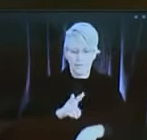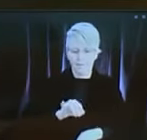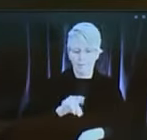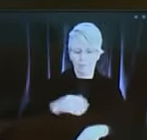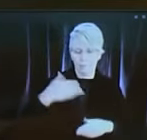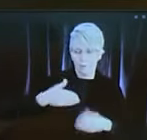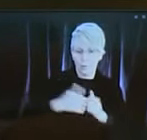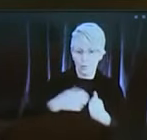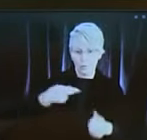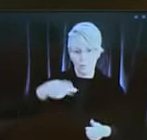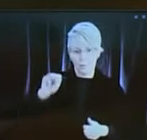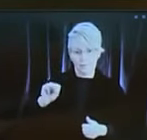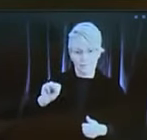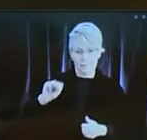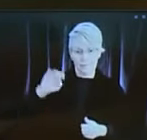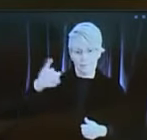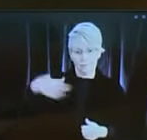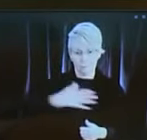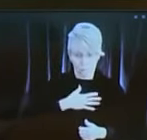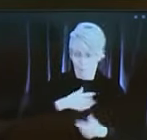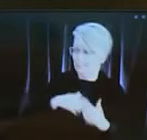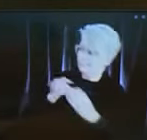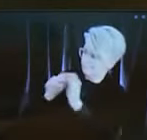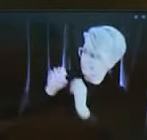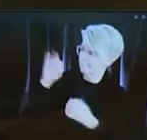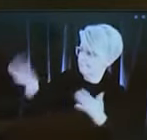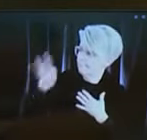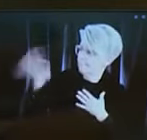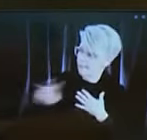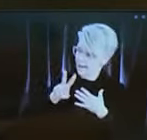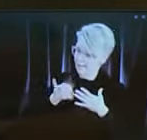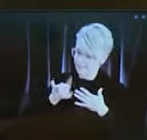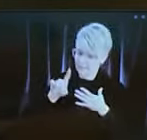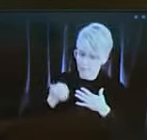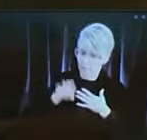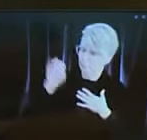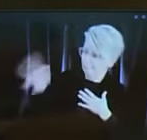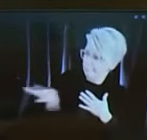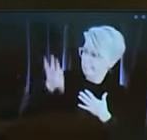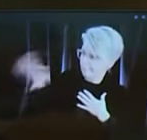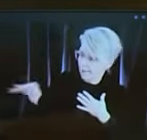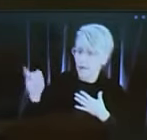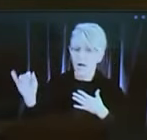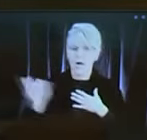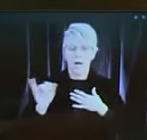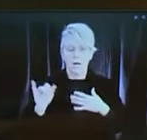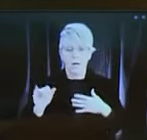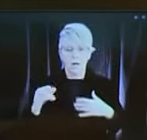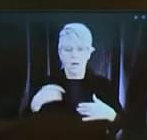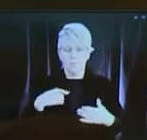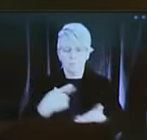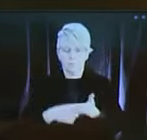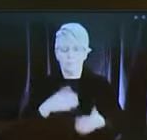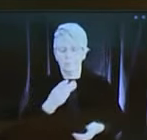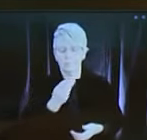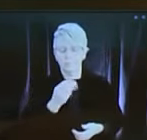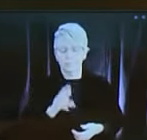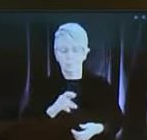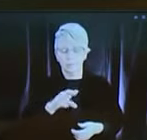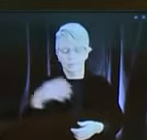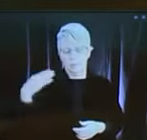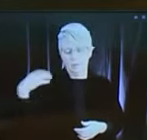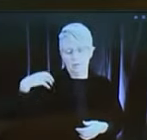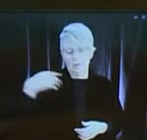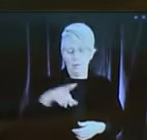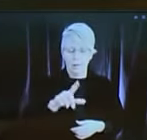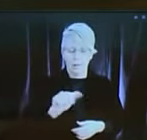the Prime Minister and spoken specifically to this ask with Minister LeBlanc Minister Freeland the Deputy Prime Minister Minister